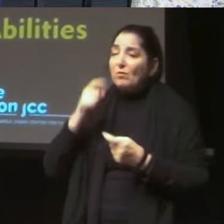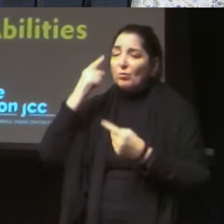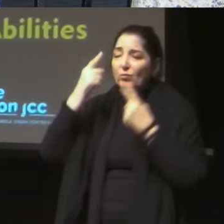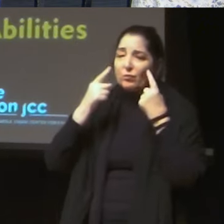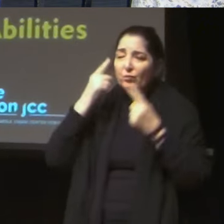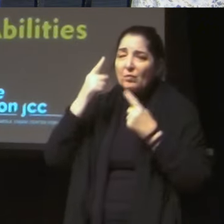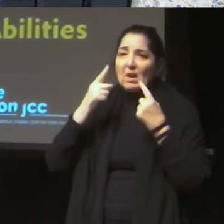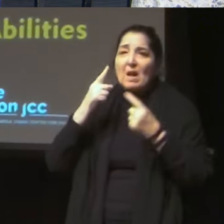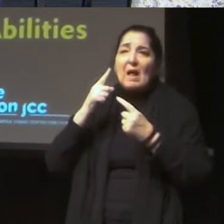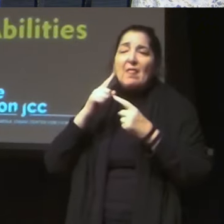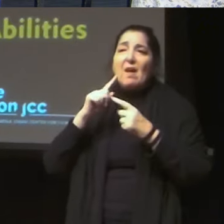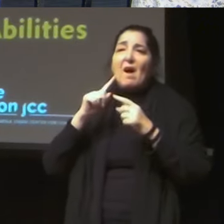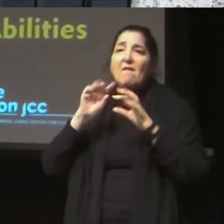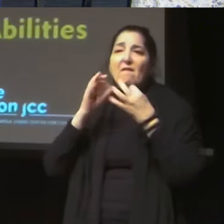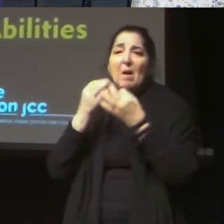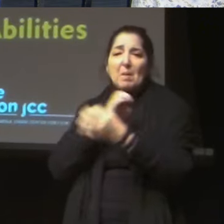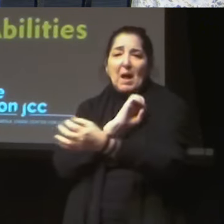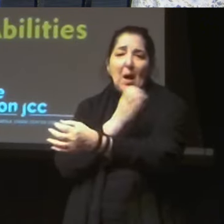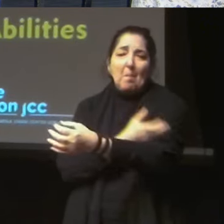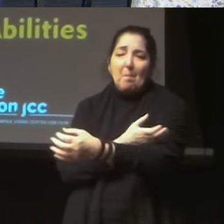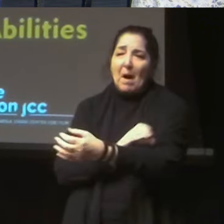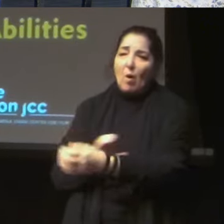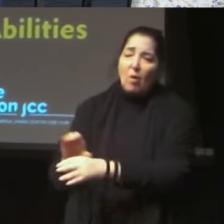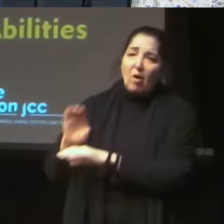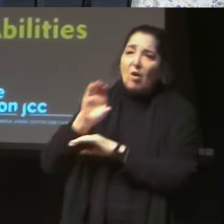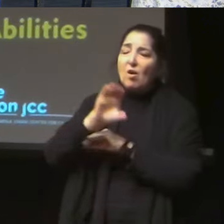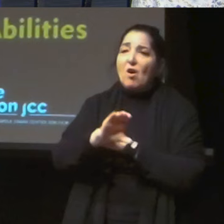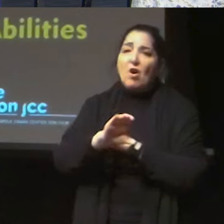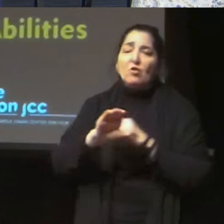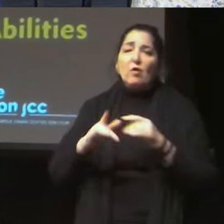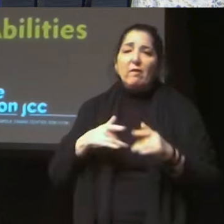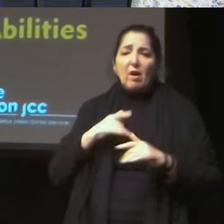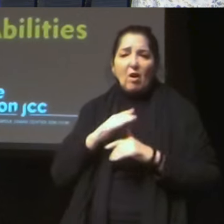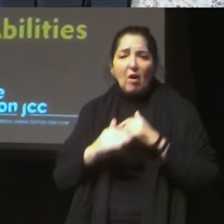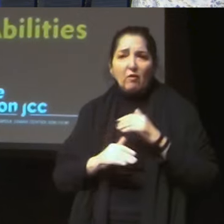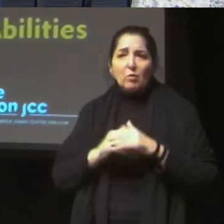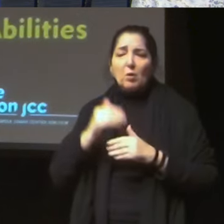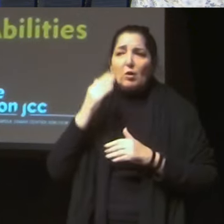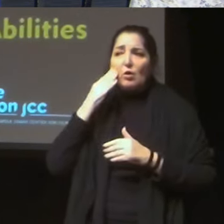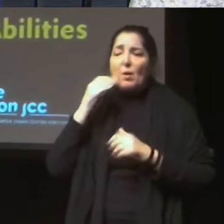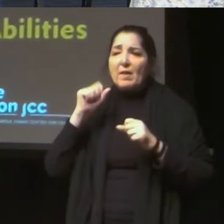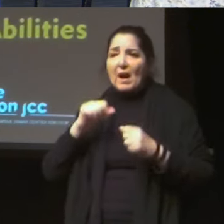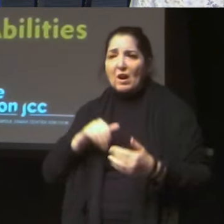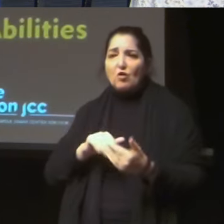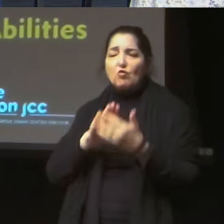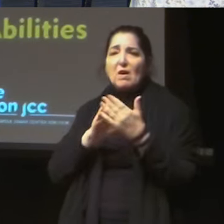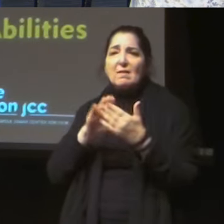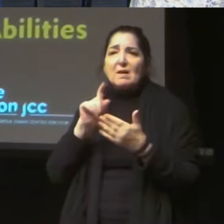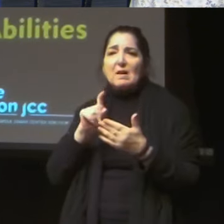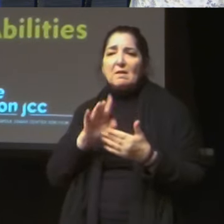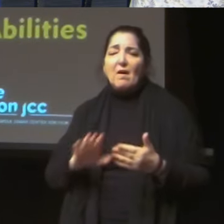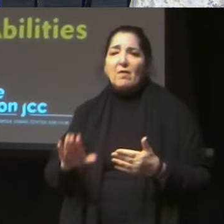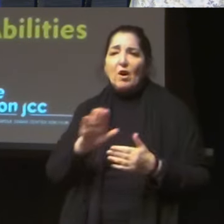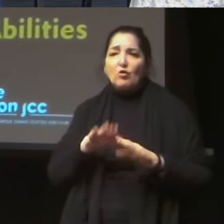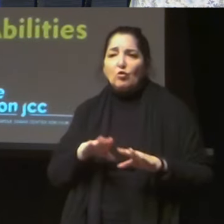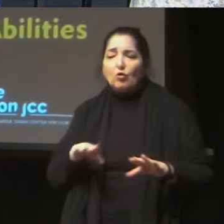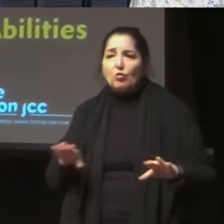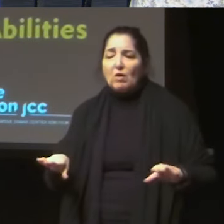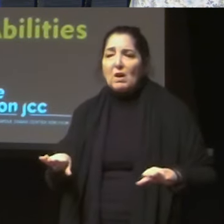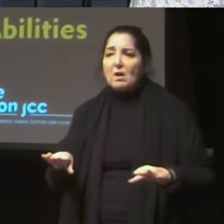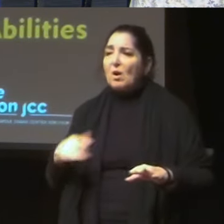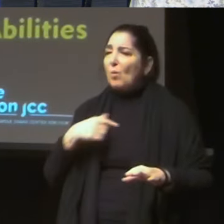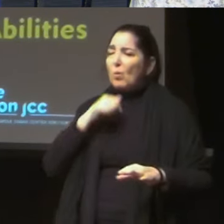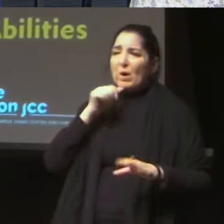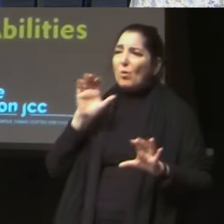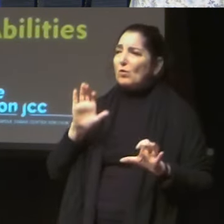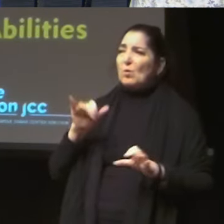children and their loved ones, because I don't think we do enough of that. I think we, and there's this balancing act. I'll be honest with you. You know, we, we want to defer to the